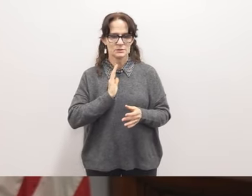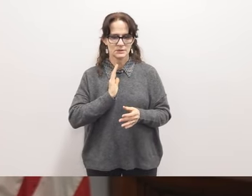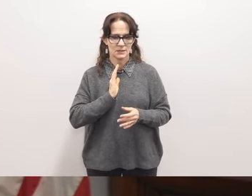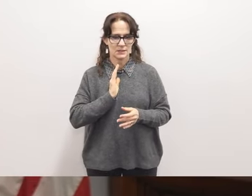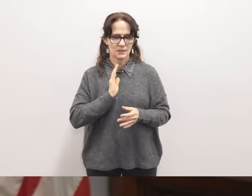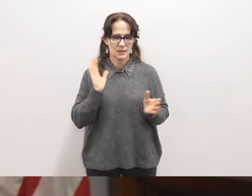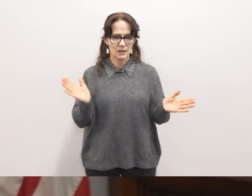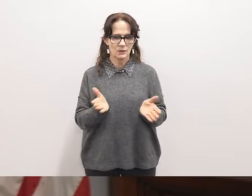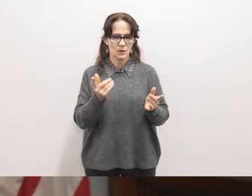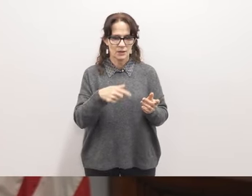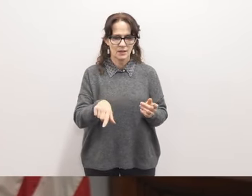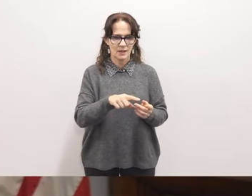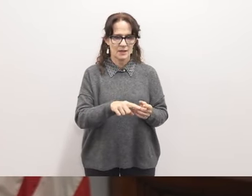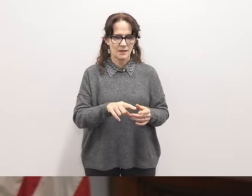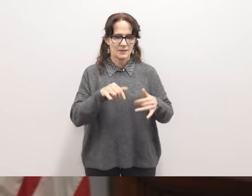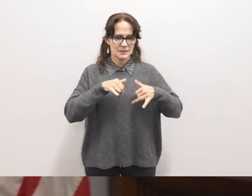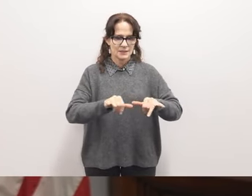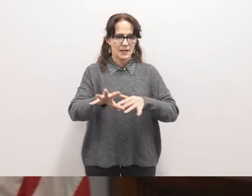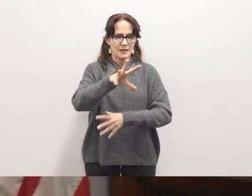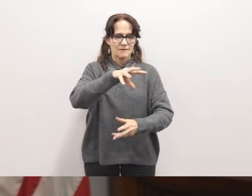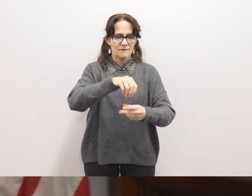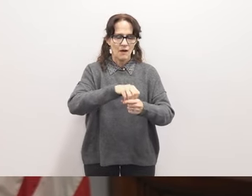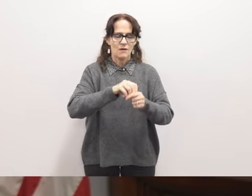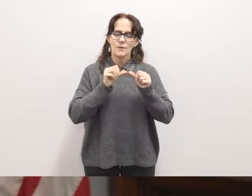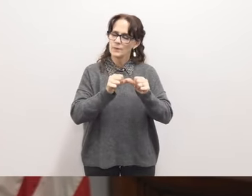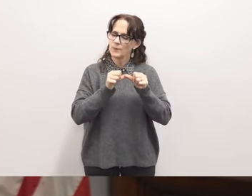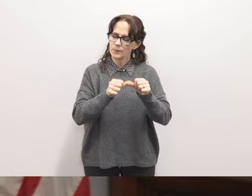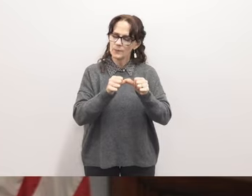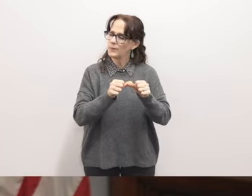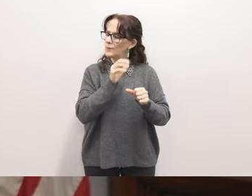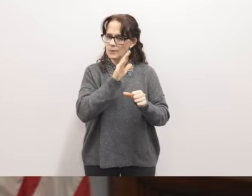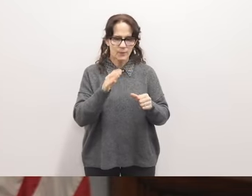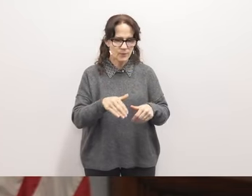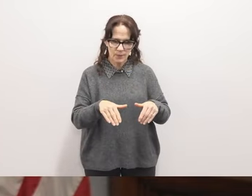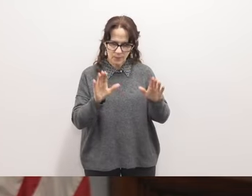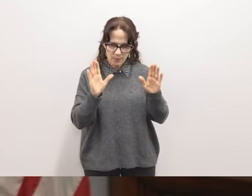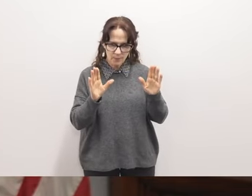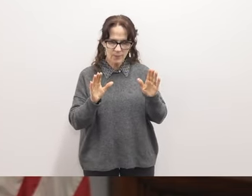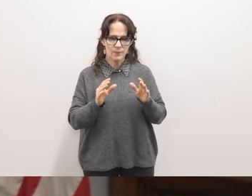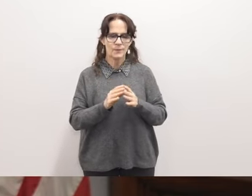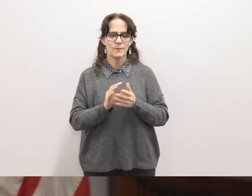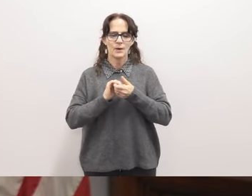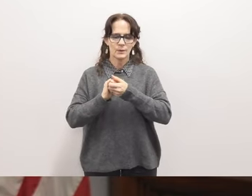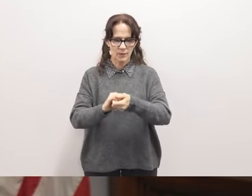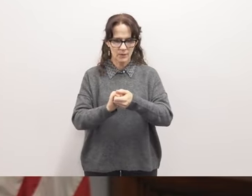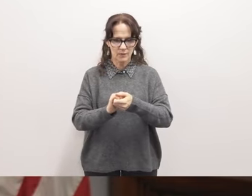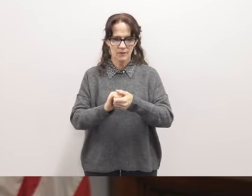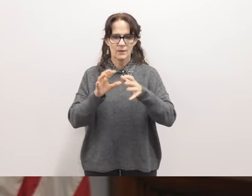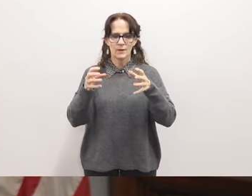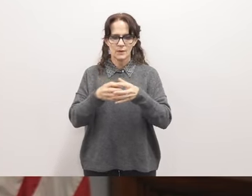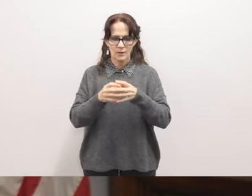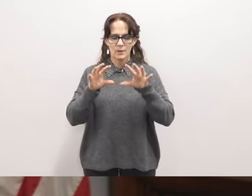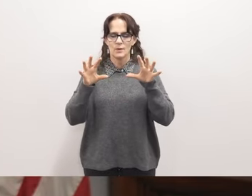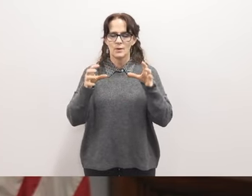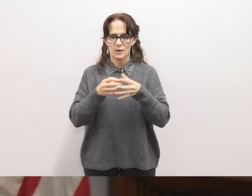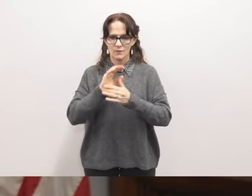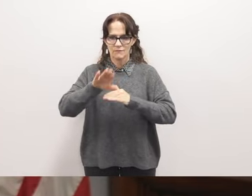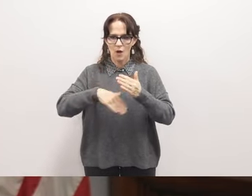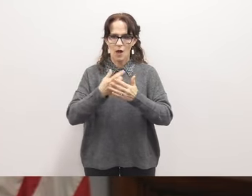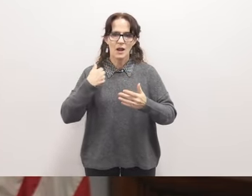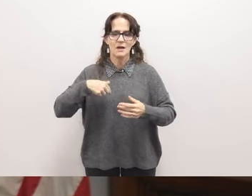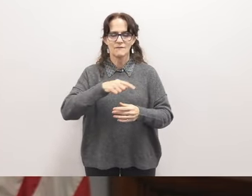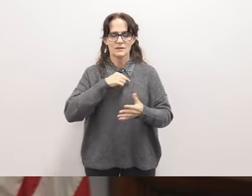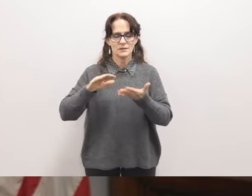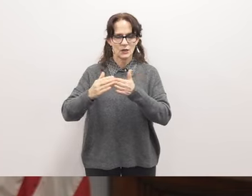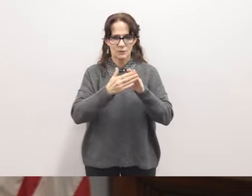encourage them to stay engaged stay vigilant um this is a collaborative collective effort for all of us in